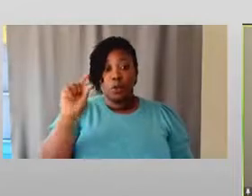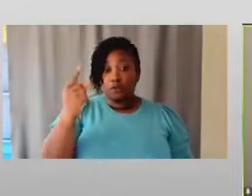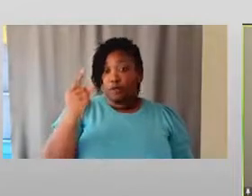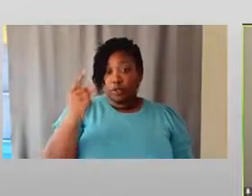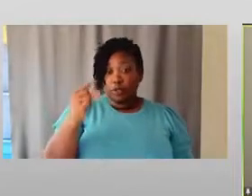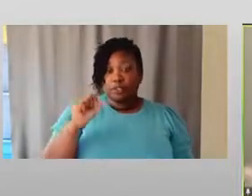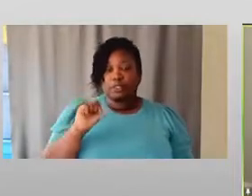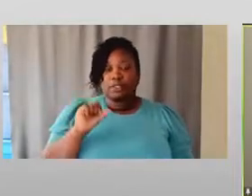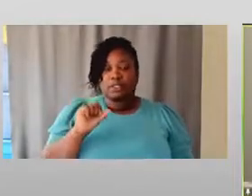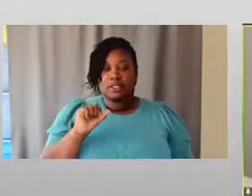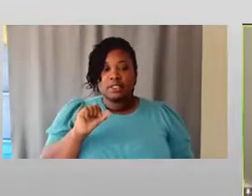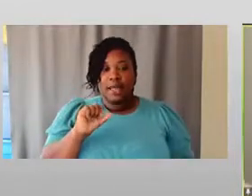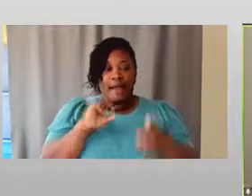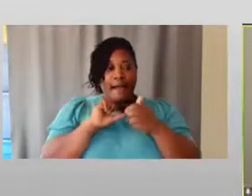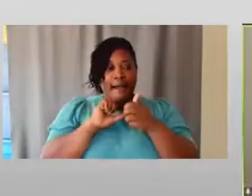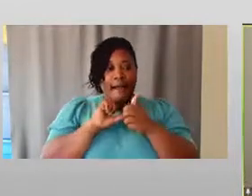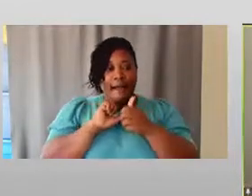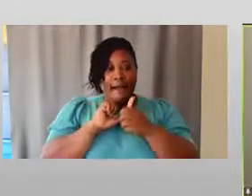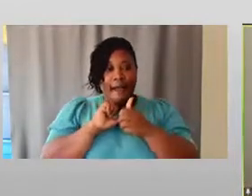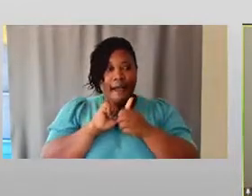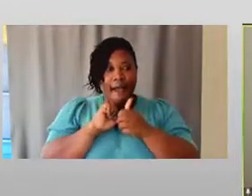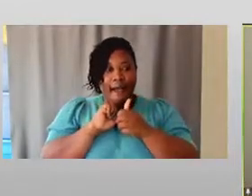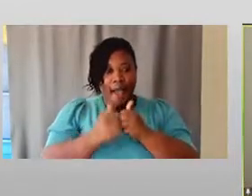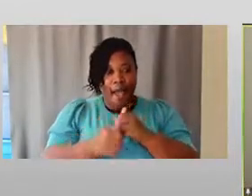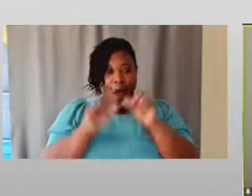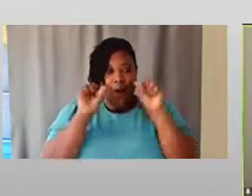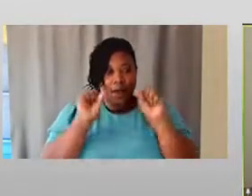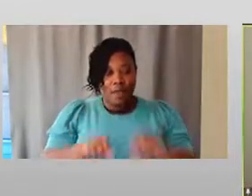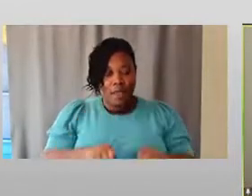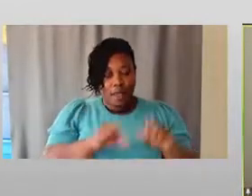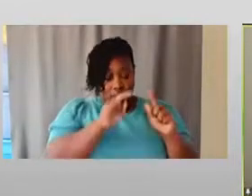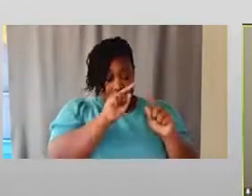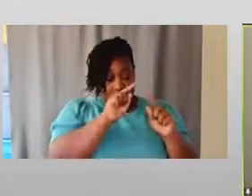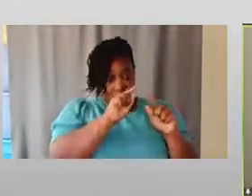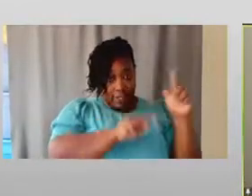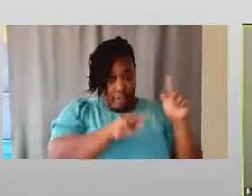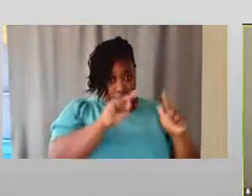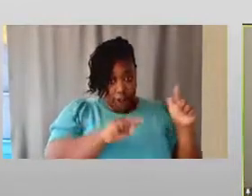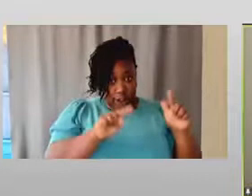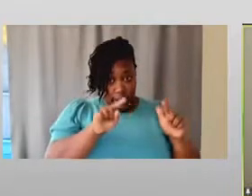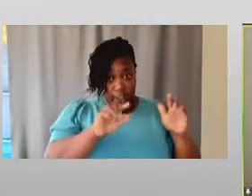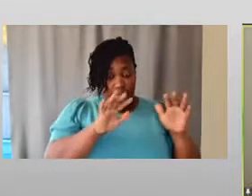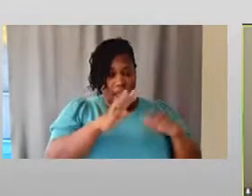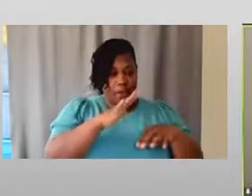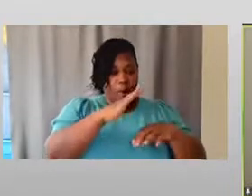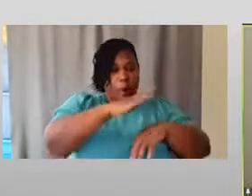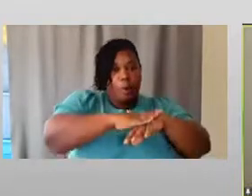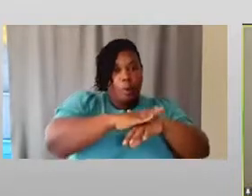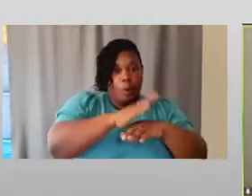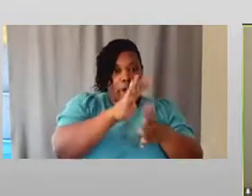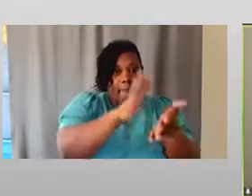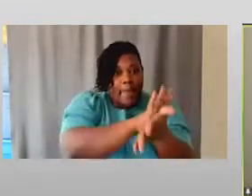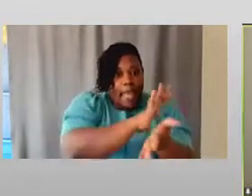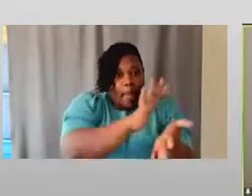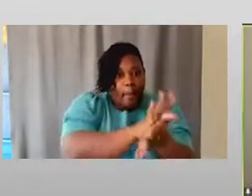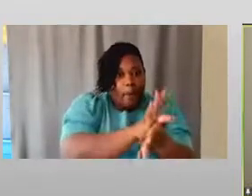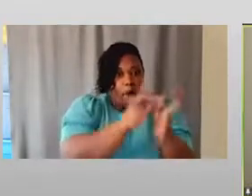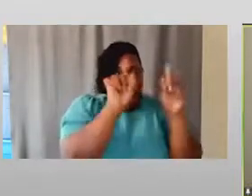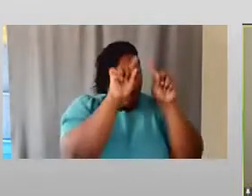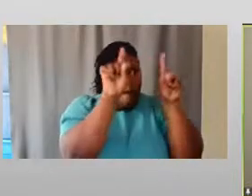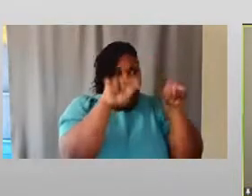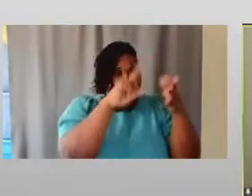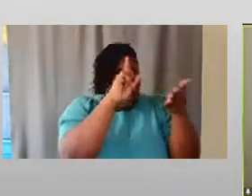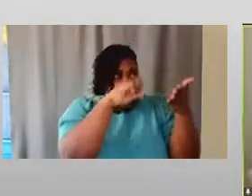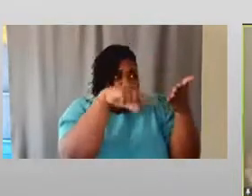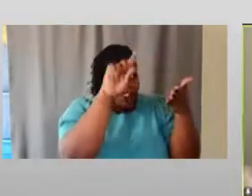how can we move from diversity, you know, that kind of on-paper checkmark for who we